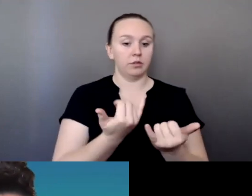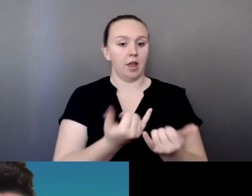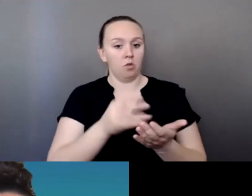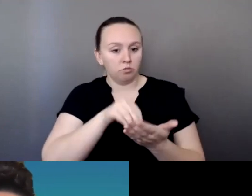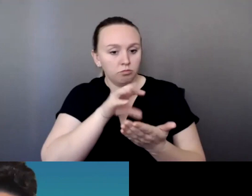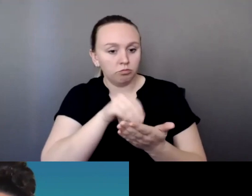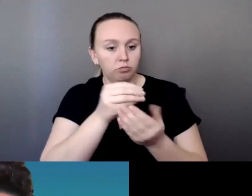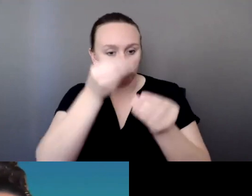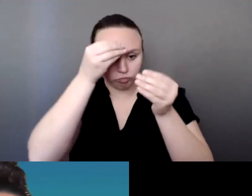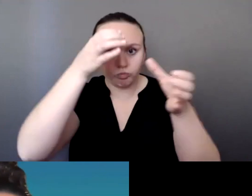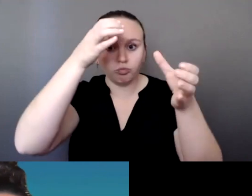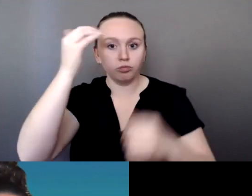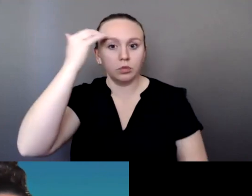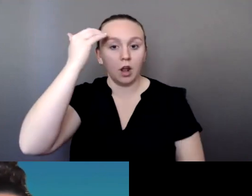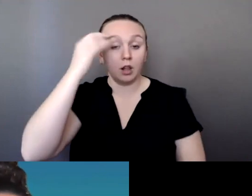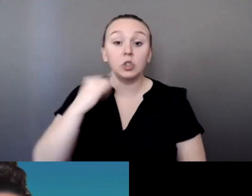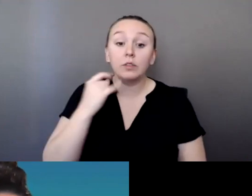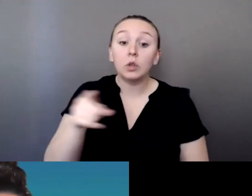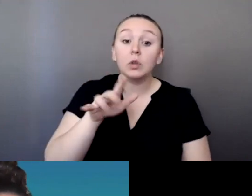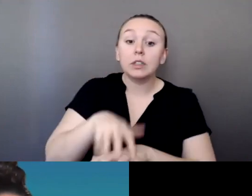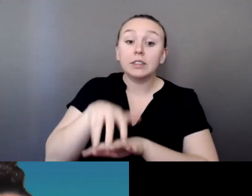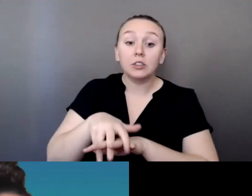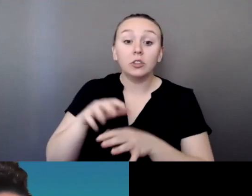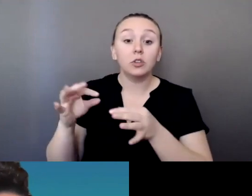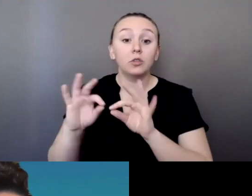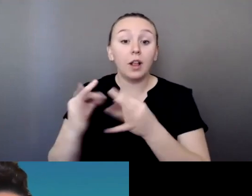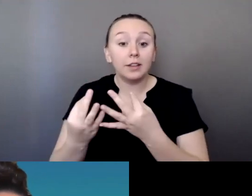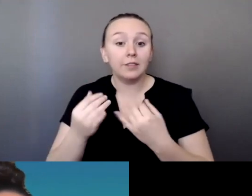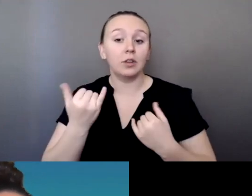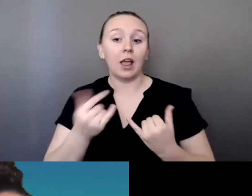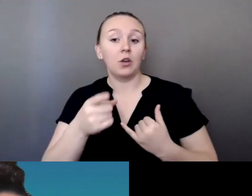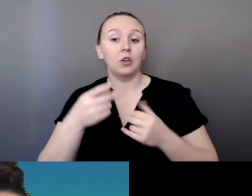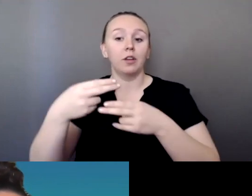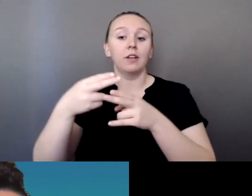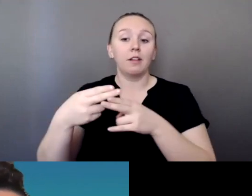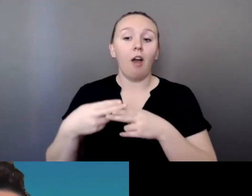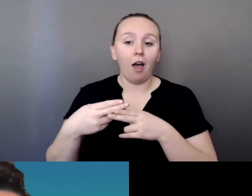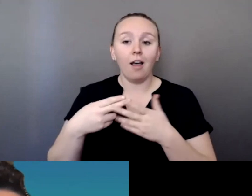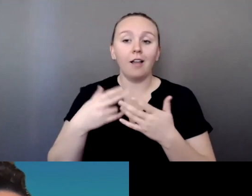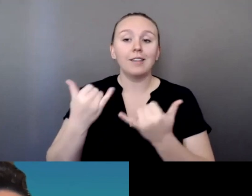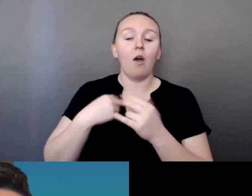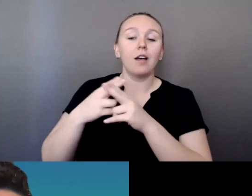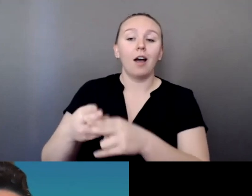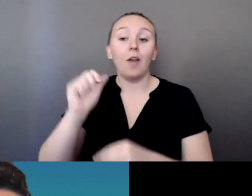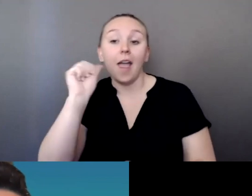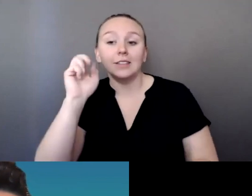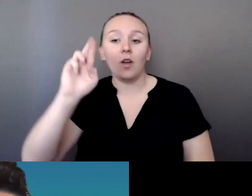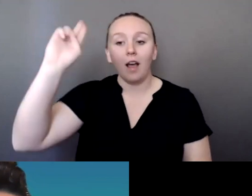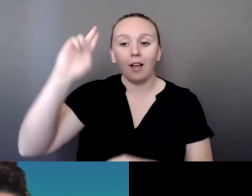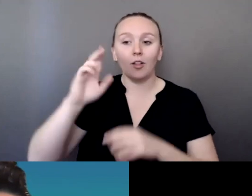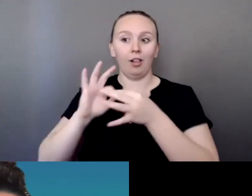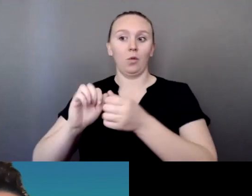you are now my auntie or uncle on my Zoom side because we're family now and I hope that we can